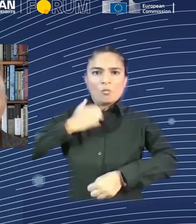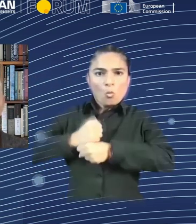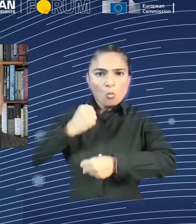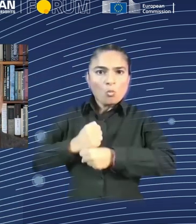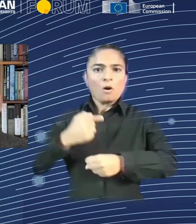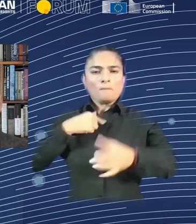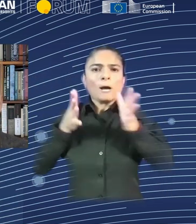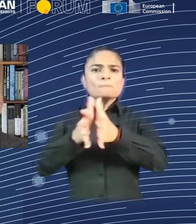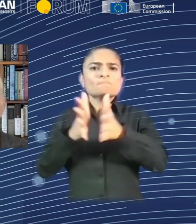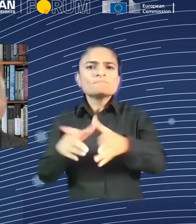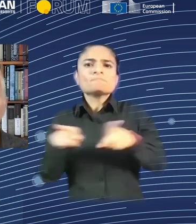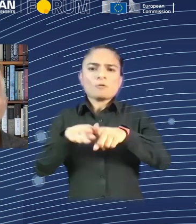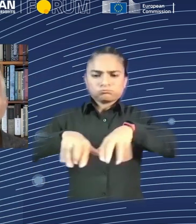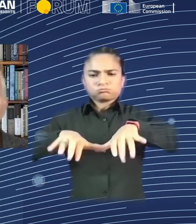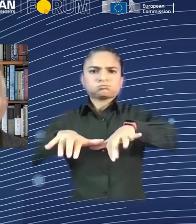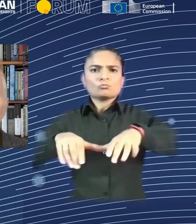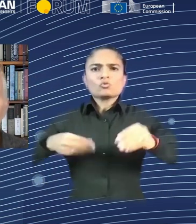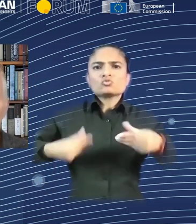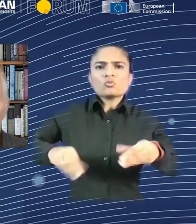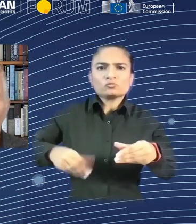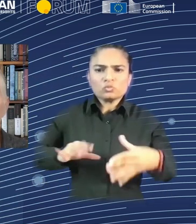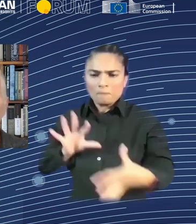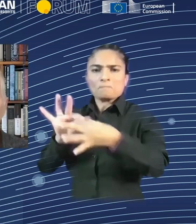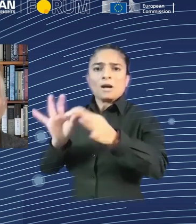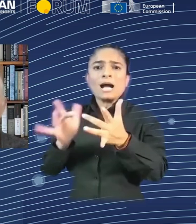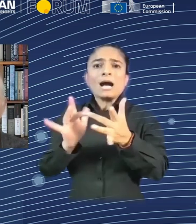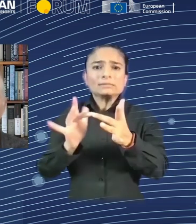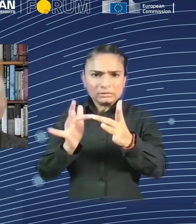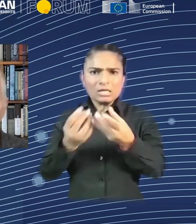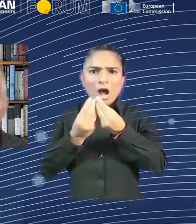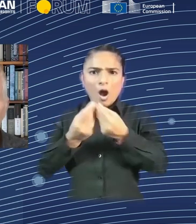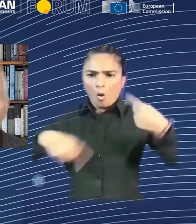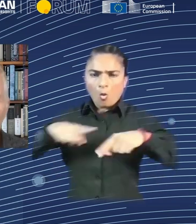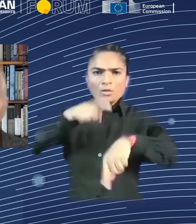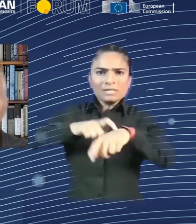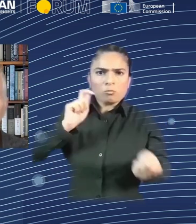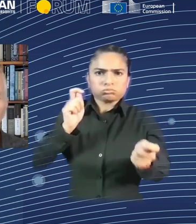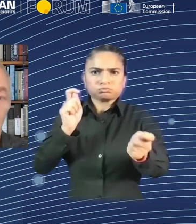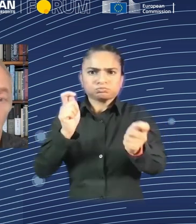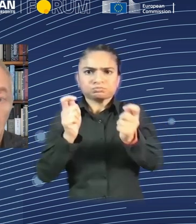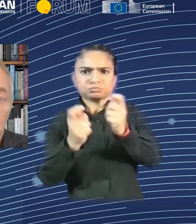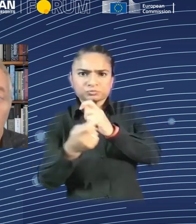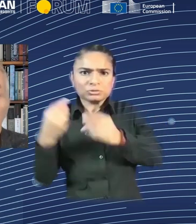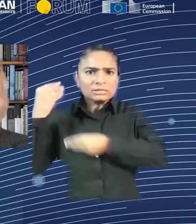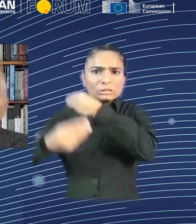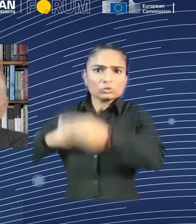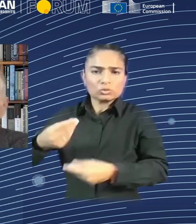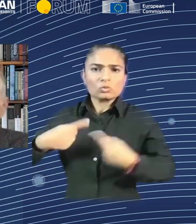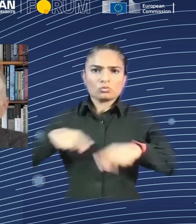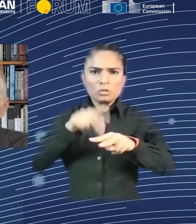And it was when I started to predict that the rise of today's giant big data companies, you know, where I said, look,